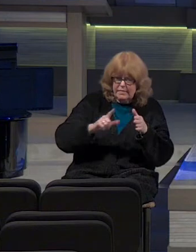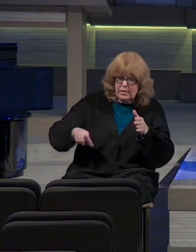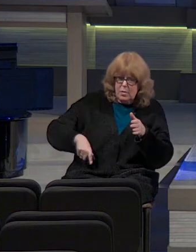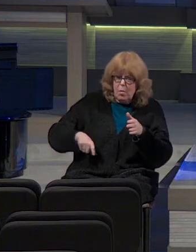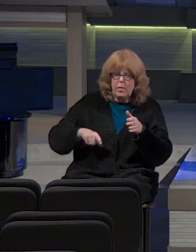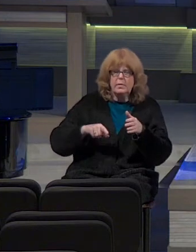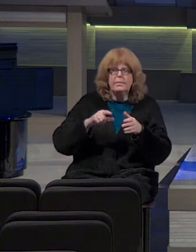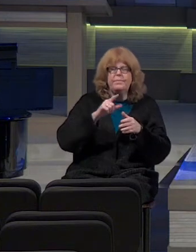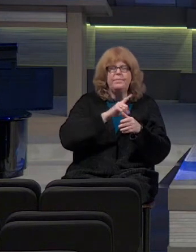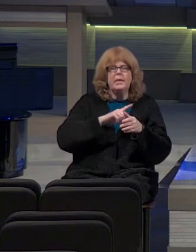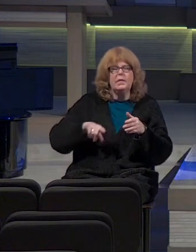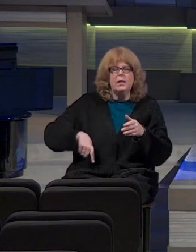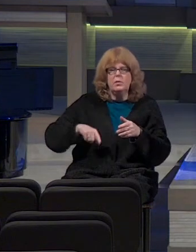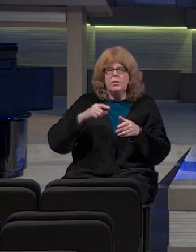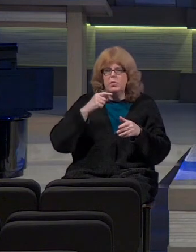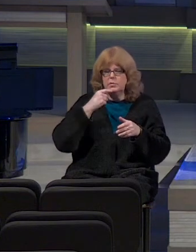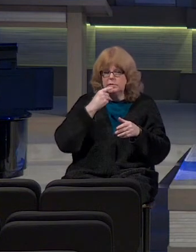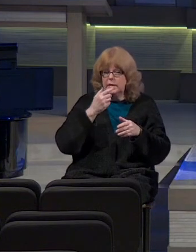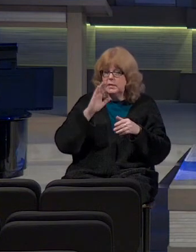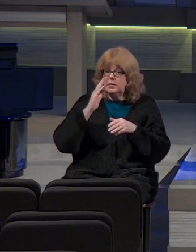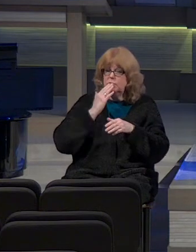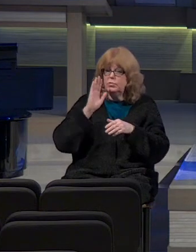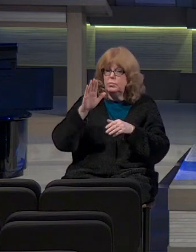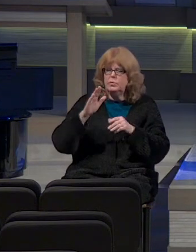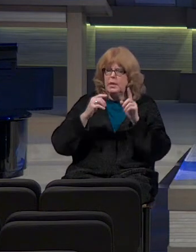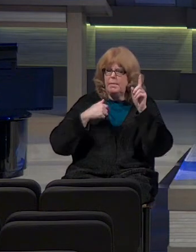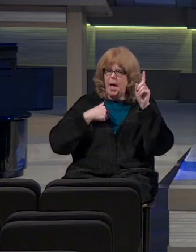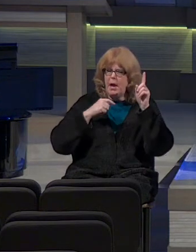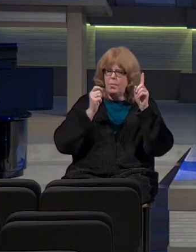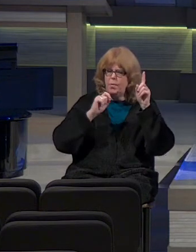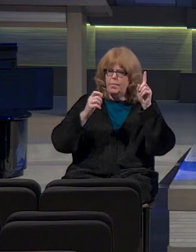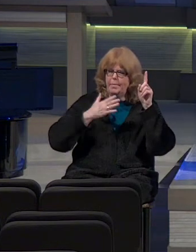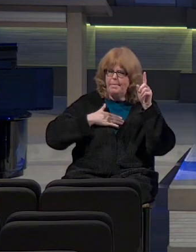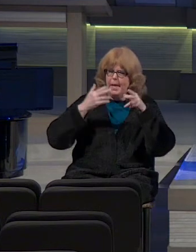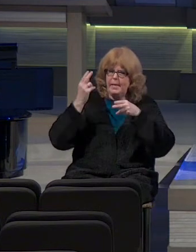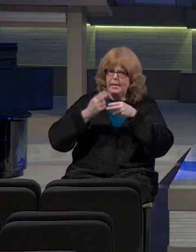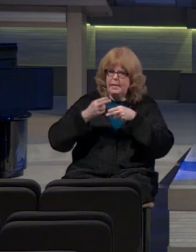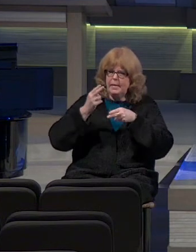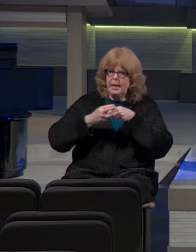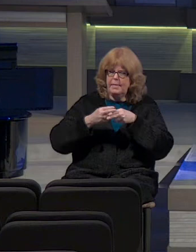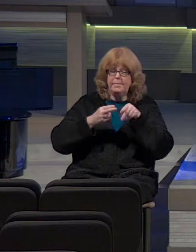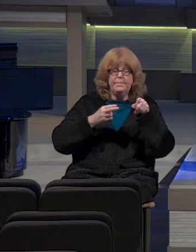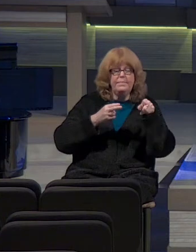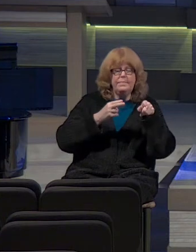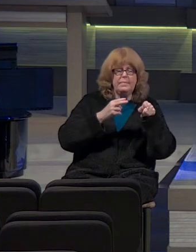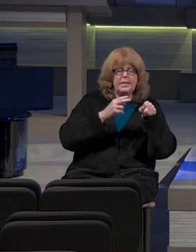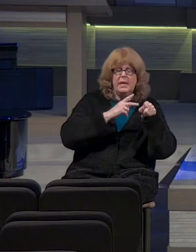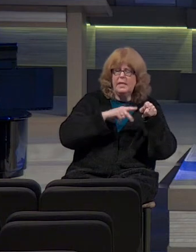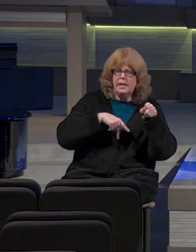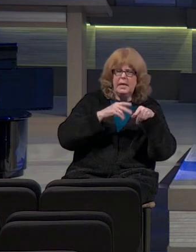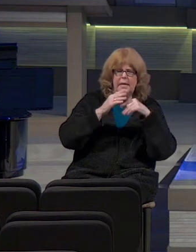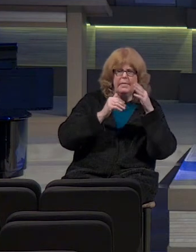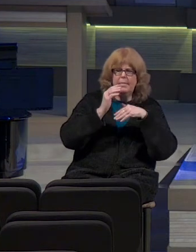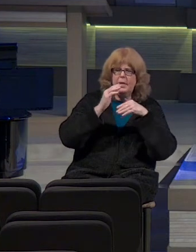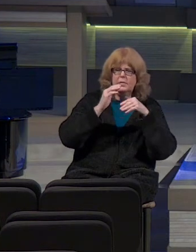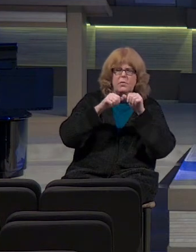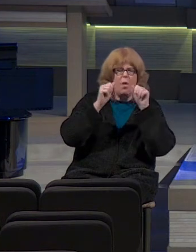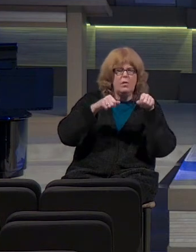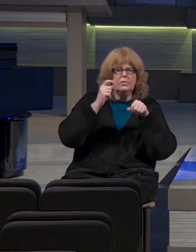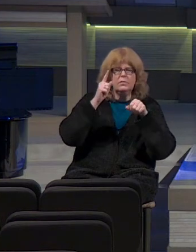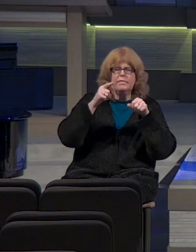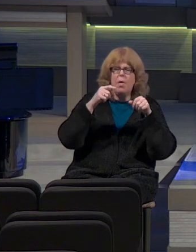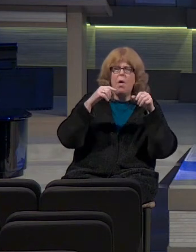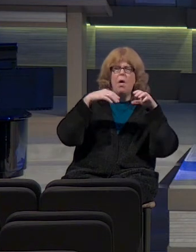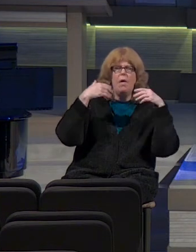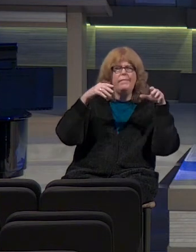which the Lord had said, in Jerusalem I will put my name. He built altars for all the hosts of heaven in the